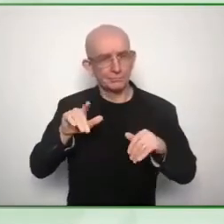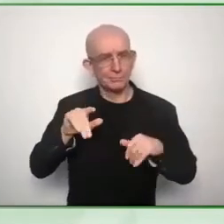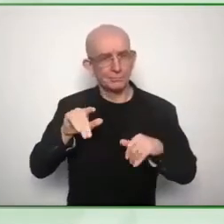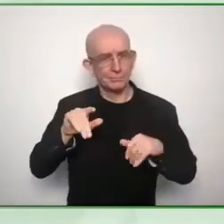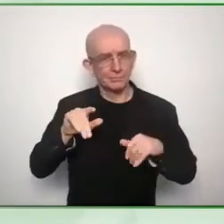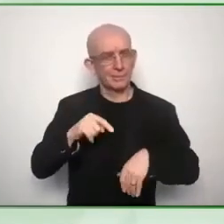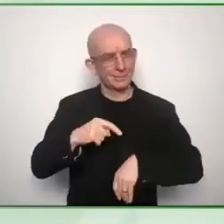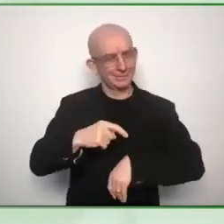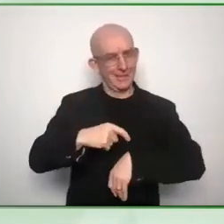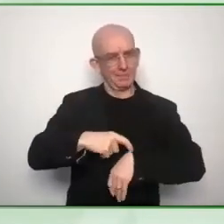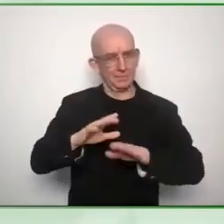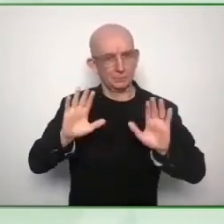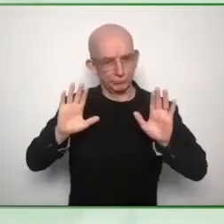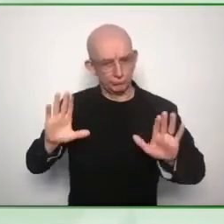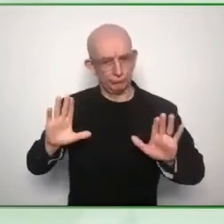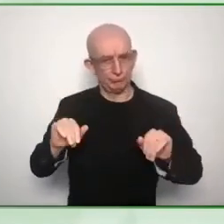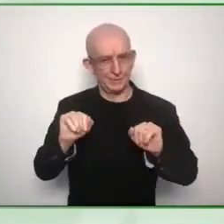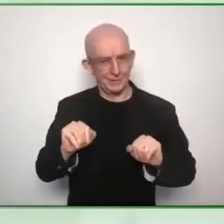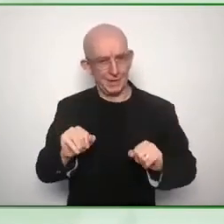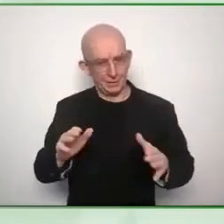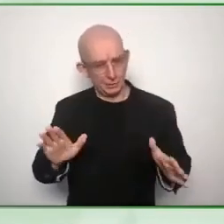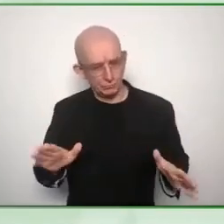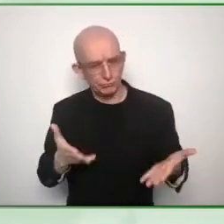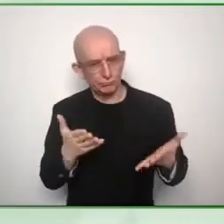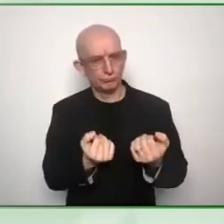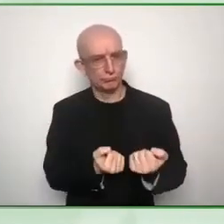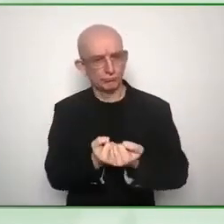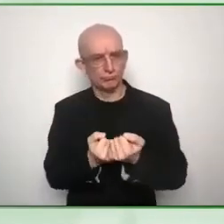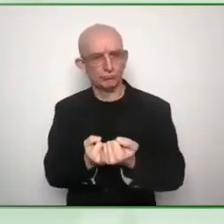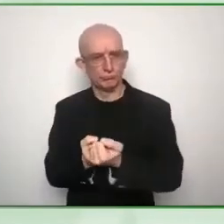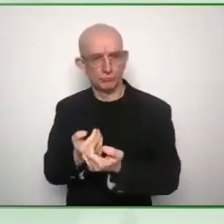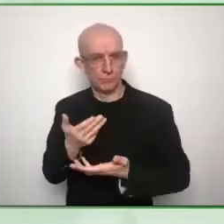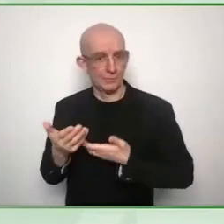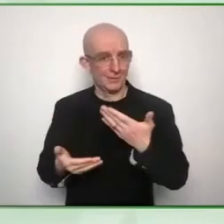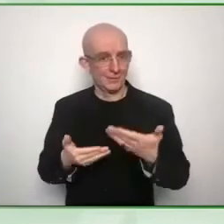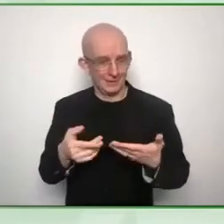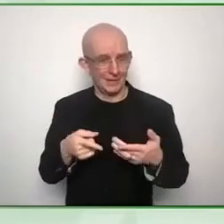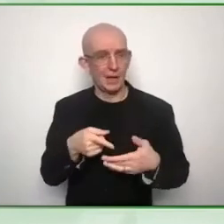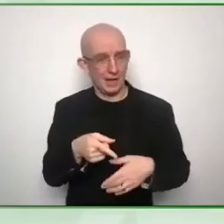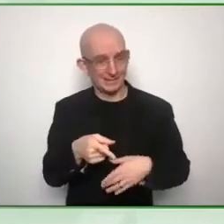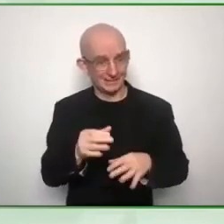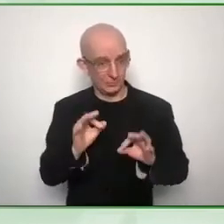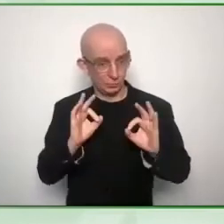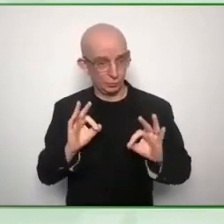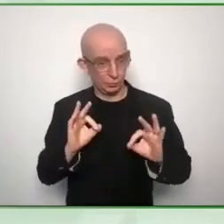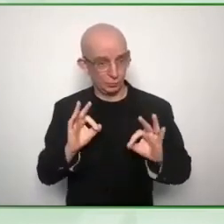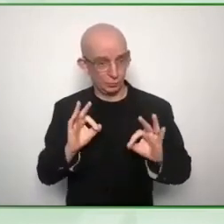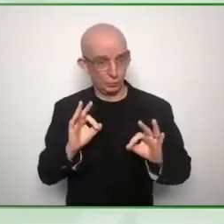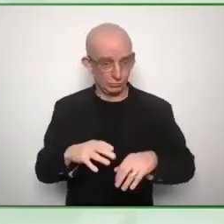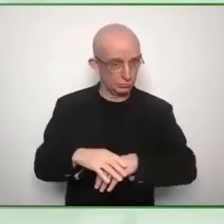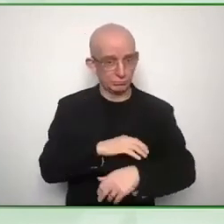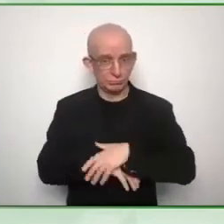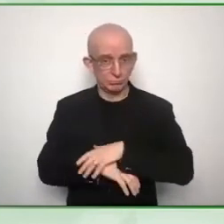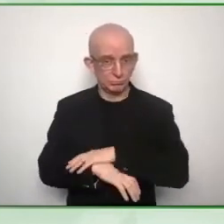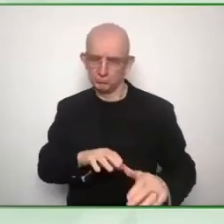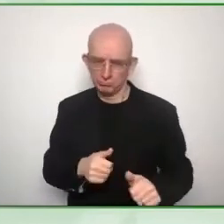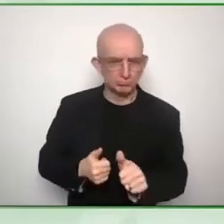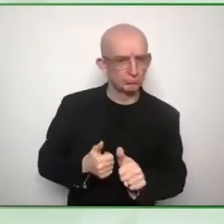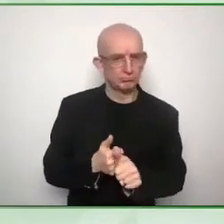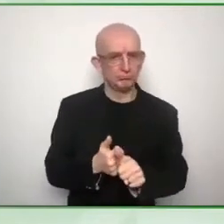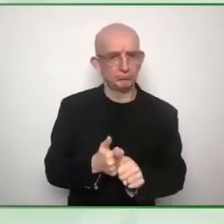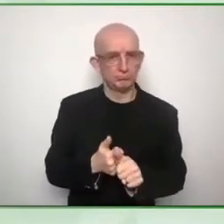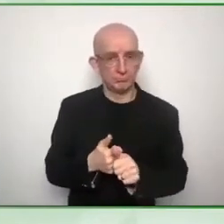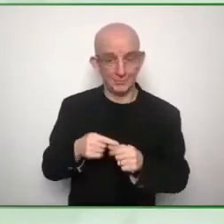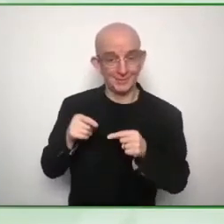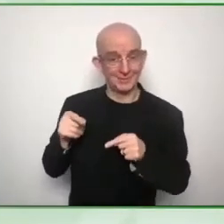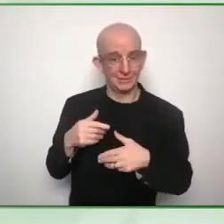and i think um adding to that robin that um your government as i'm sure there's uh some people from government